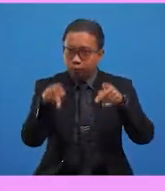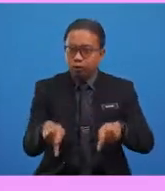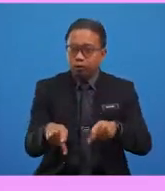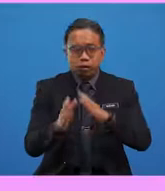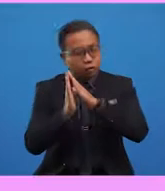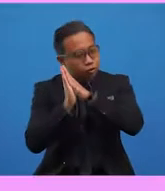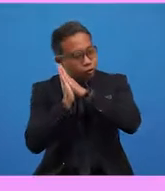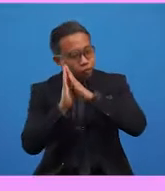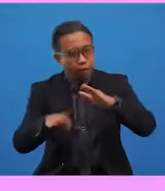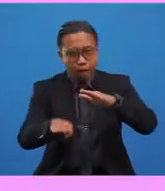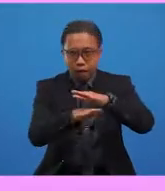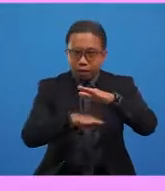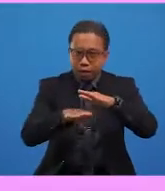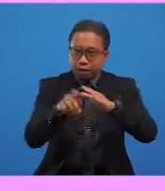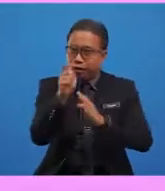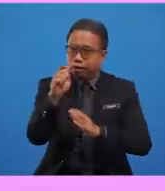sleeping under the tree.